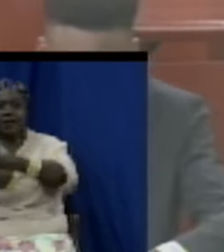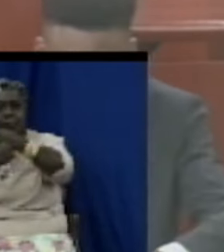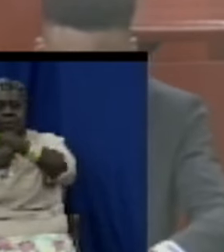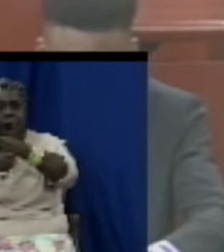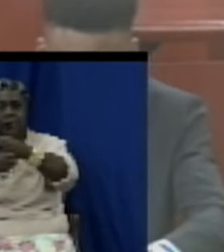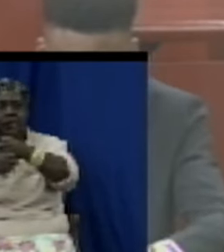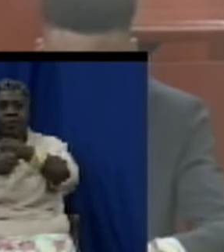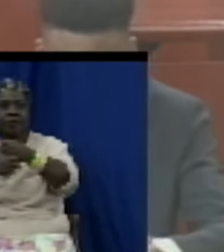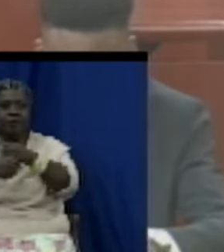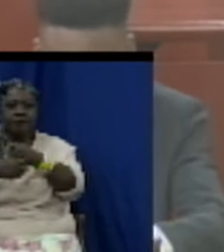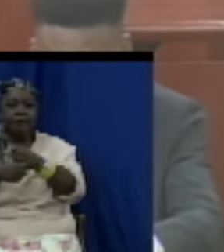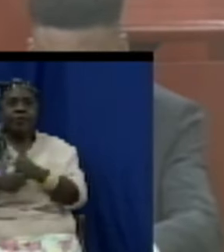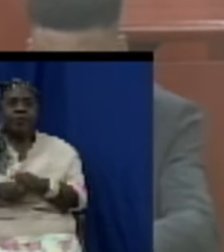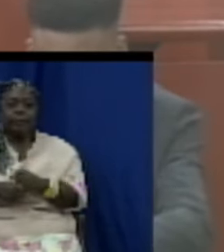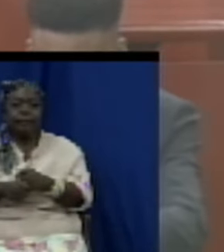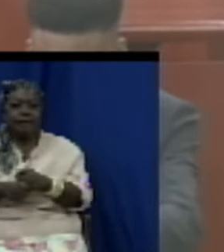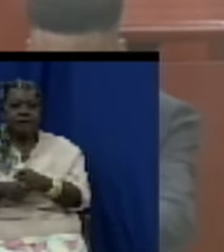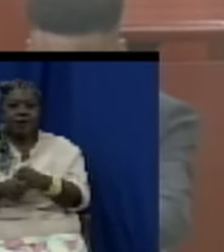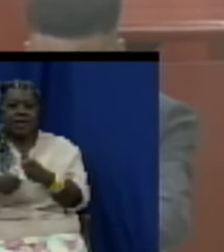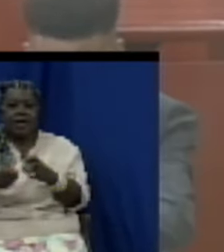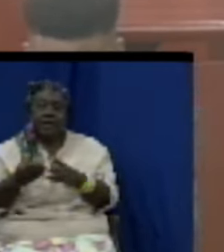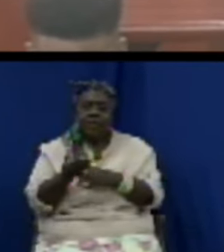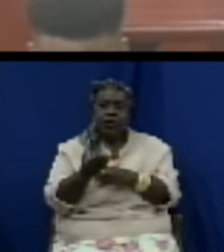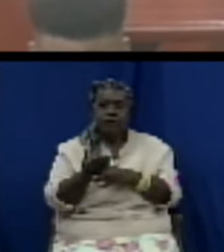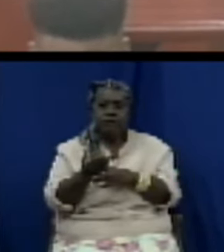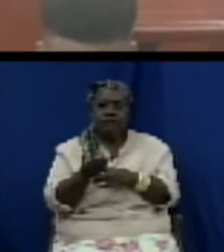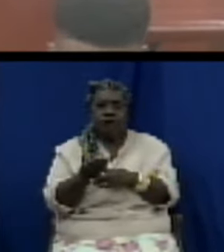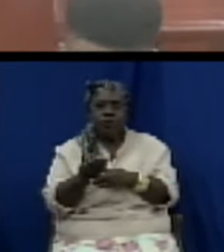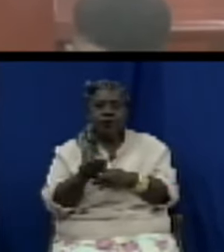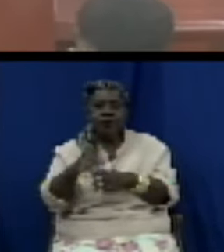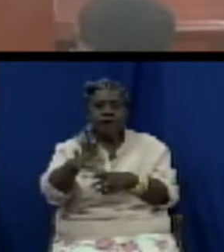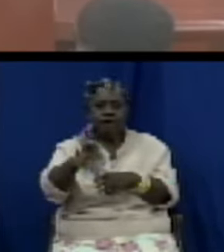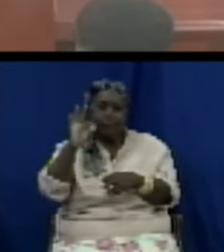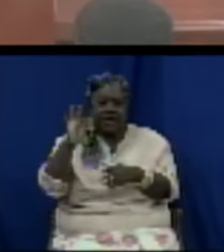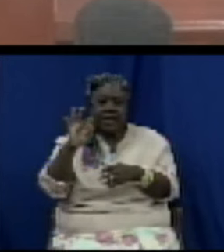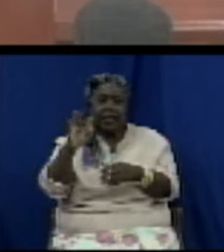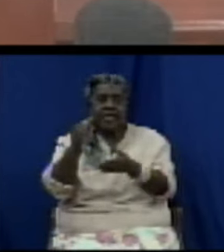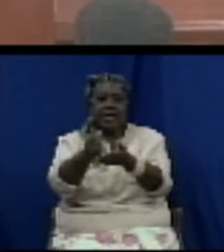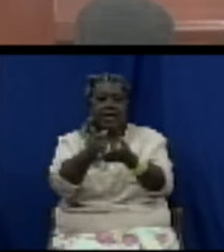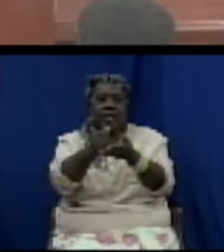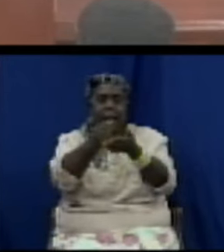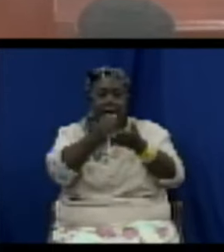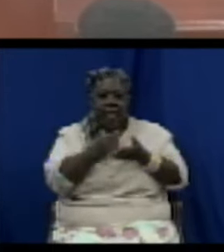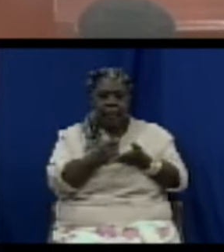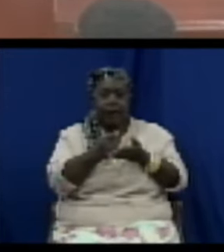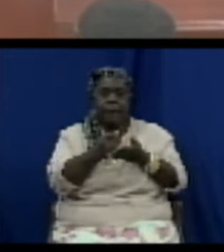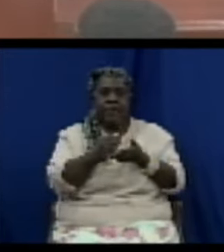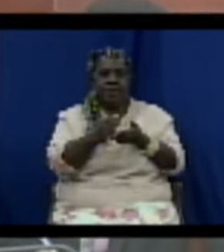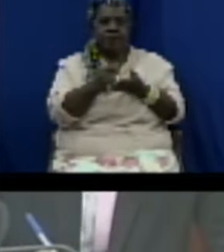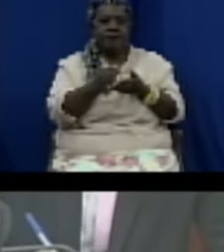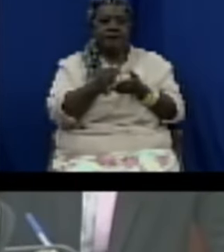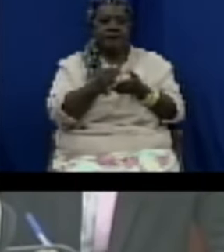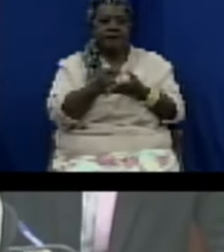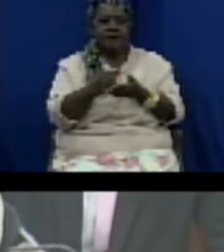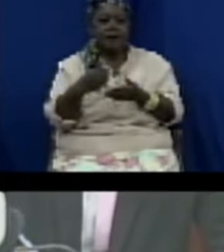the prevention, detection, and treatment of breast cancer. So I want to thank the honorable members again.